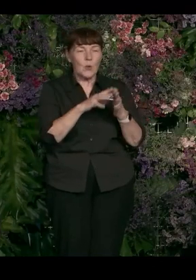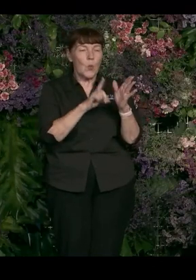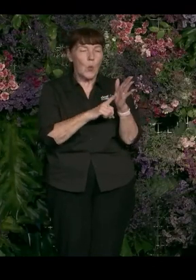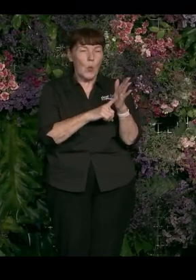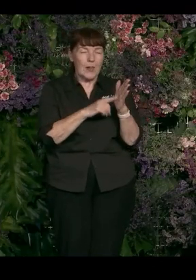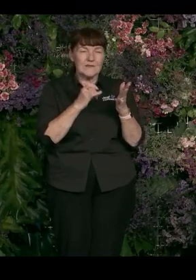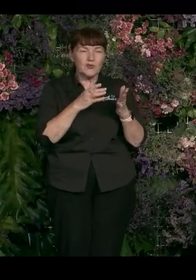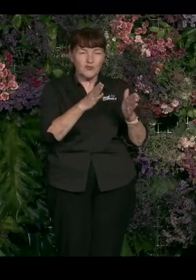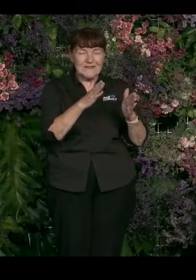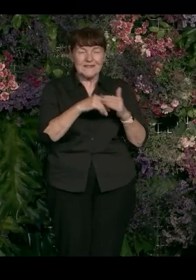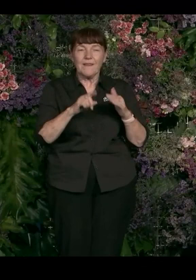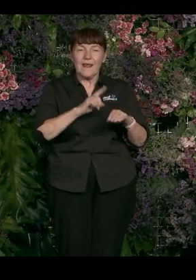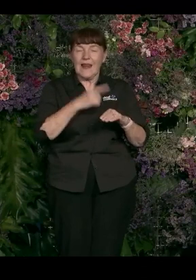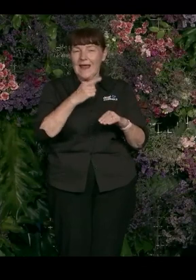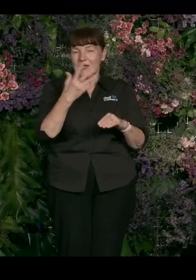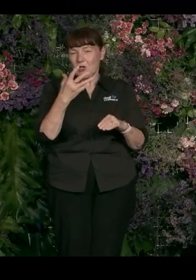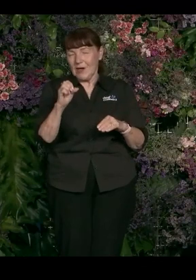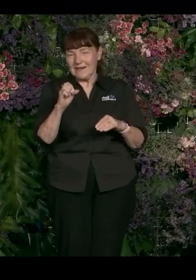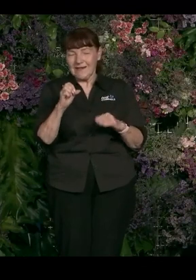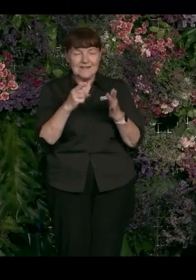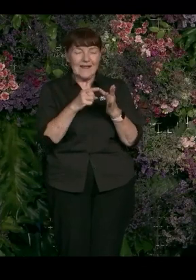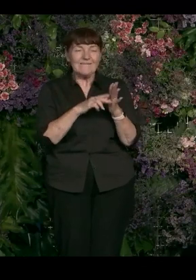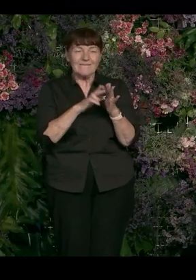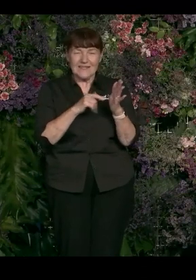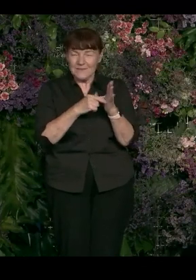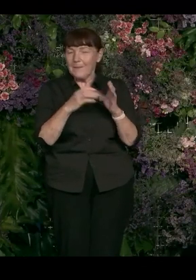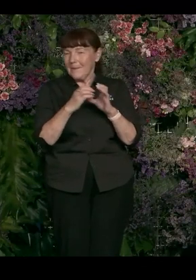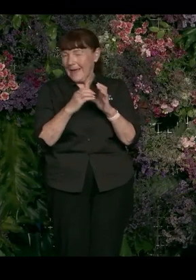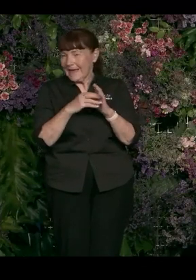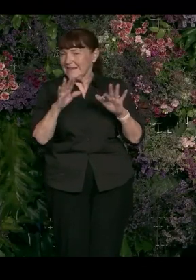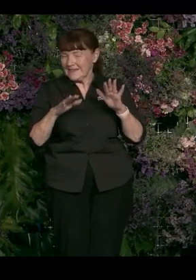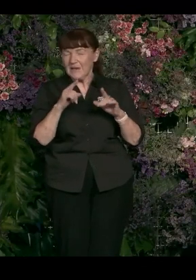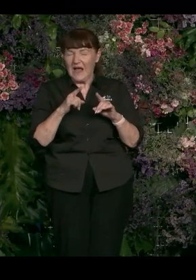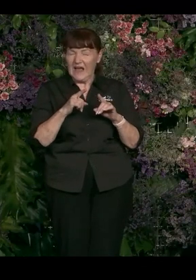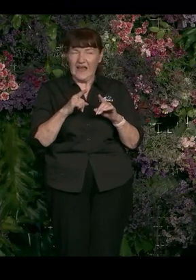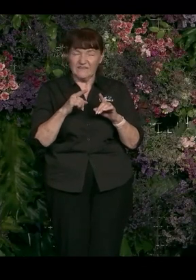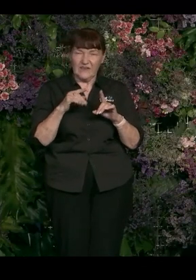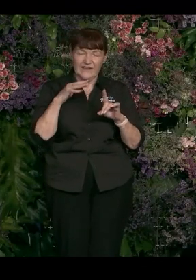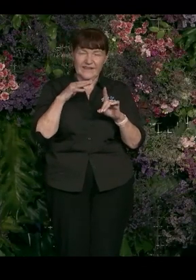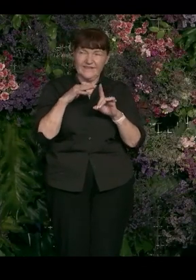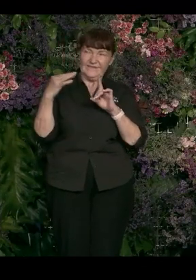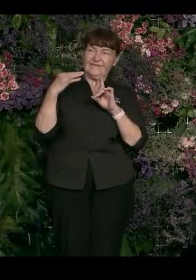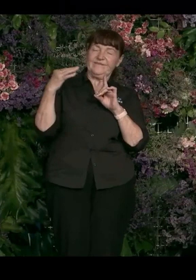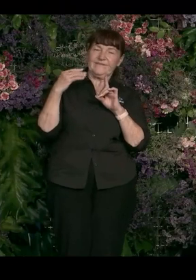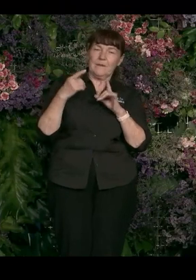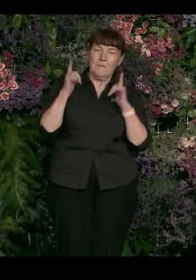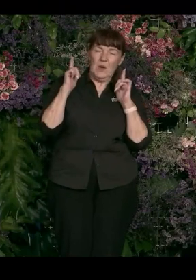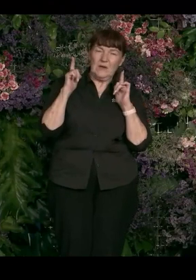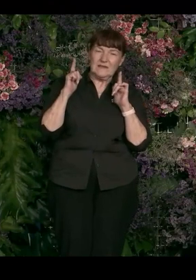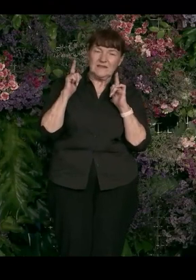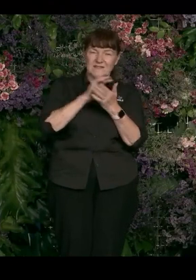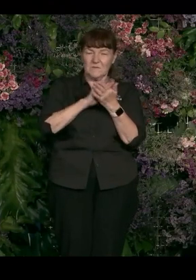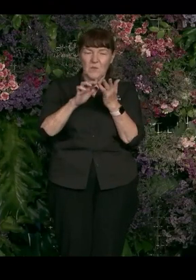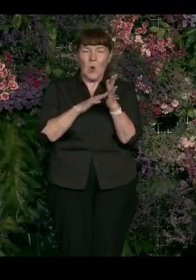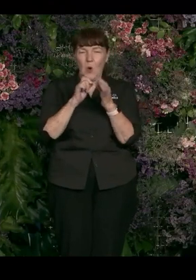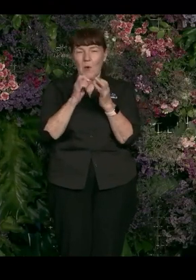in investment banking, and I had a very similar experience to what it sounds like you had. I had a homophobic boss for my first job. And I left that company, and I went